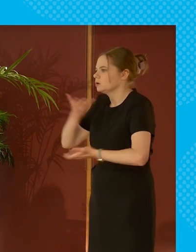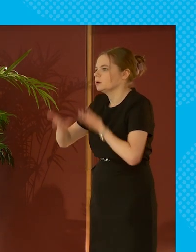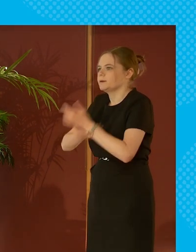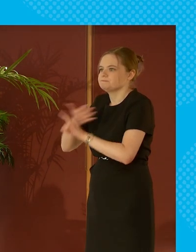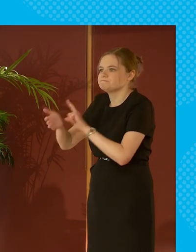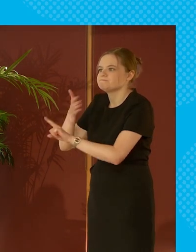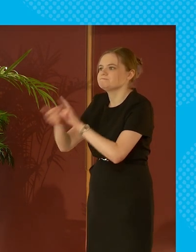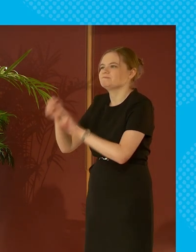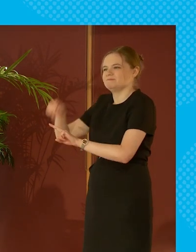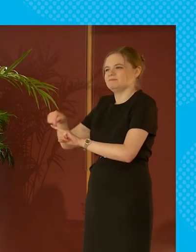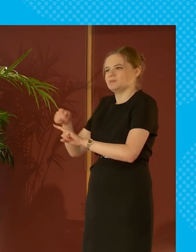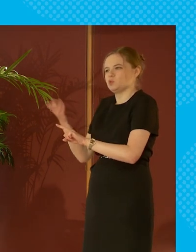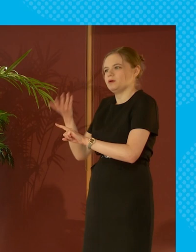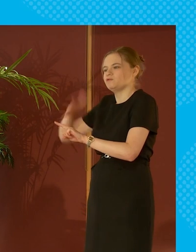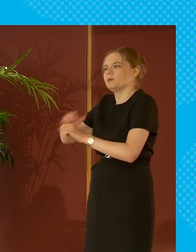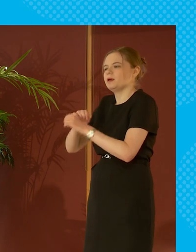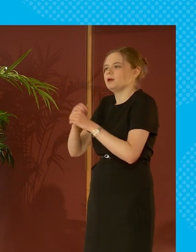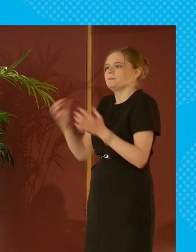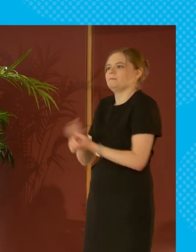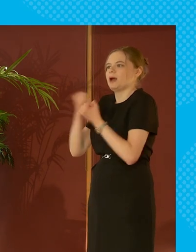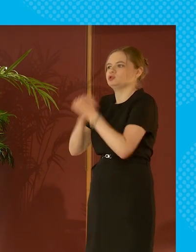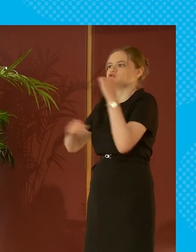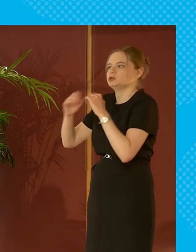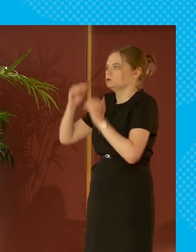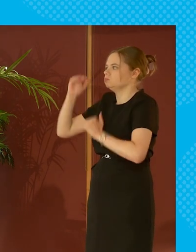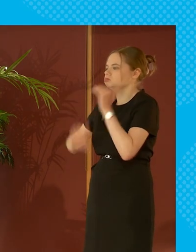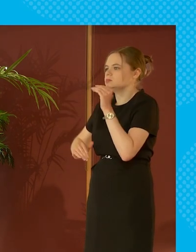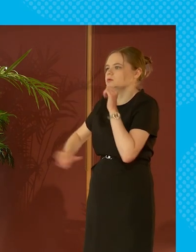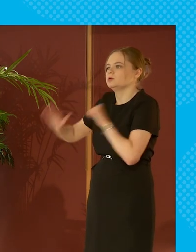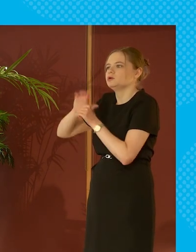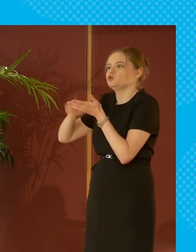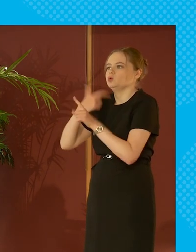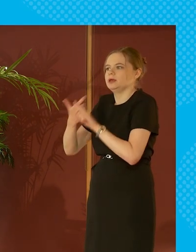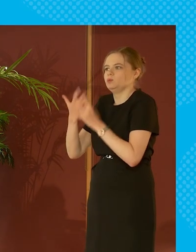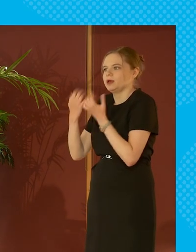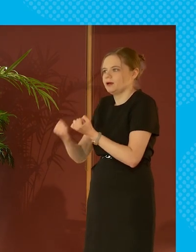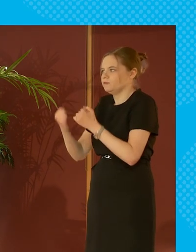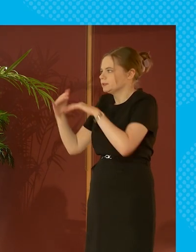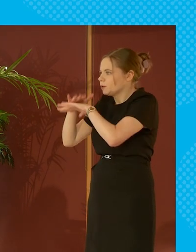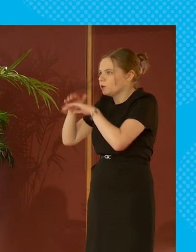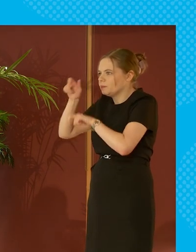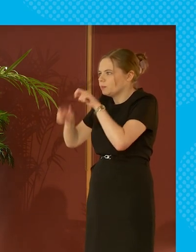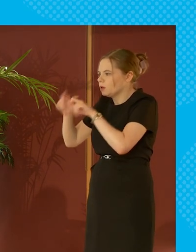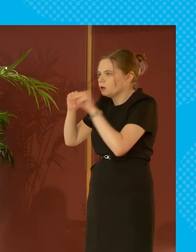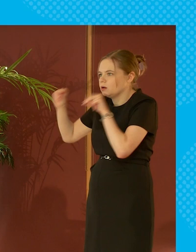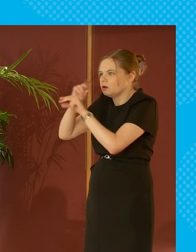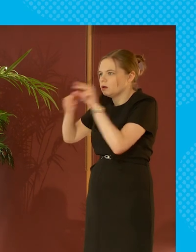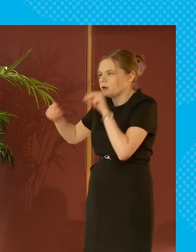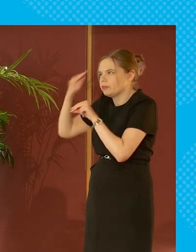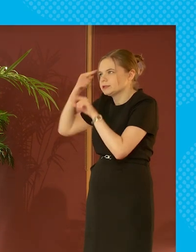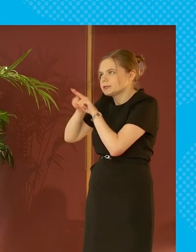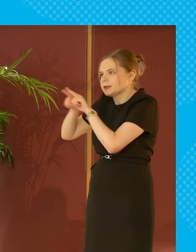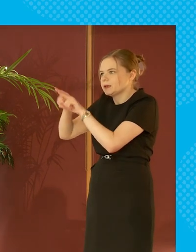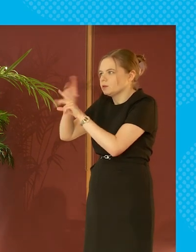it's partly due to power structures within the uk frankly is that we have this very closed network of people who speak to each other and they